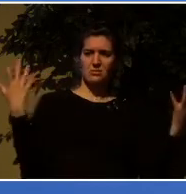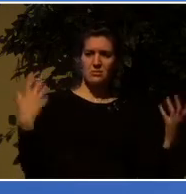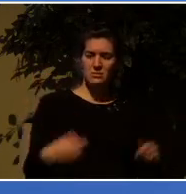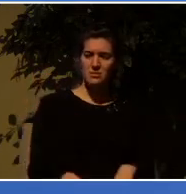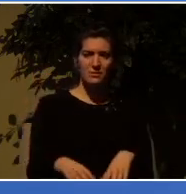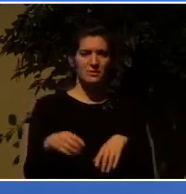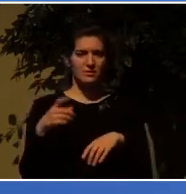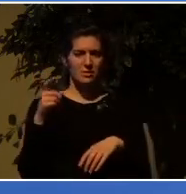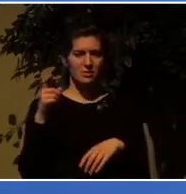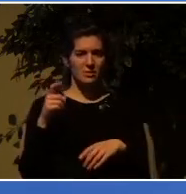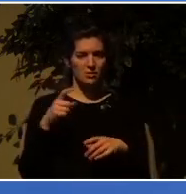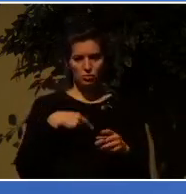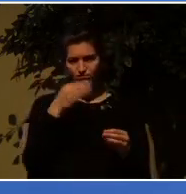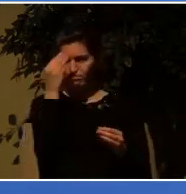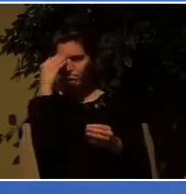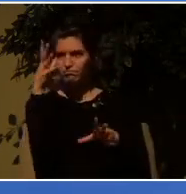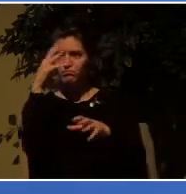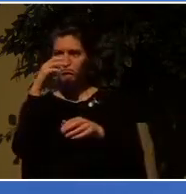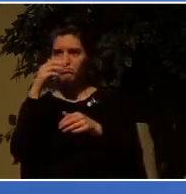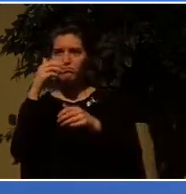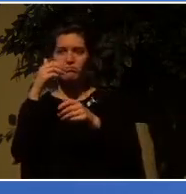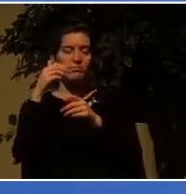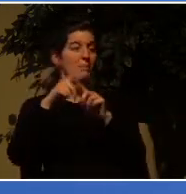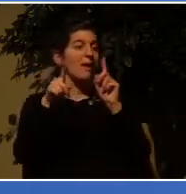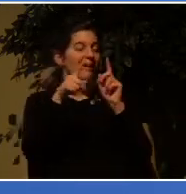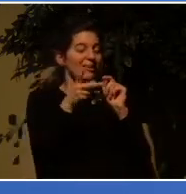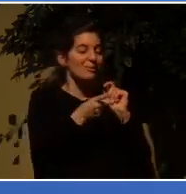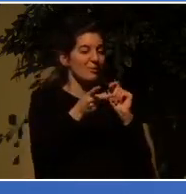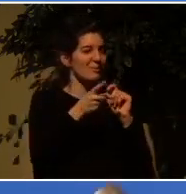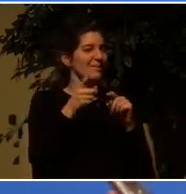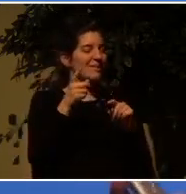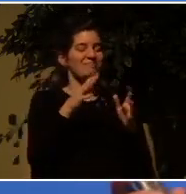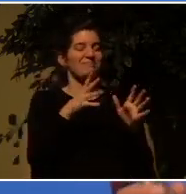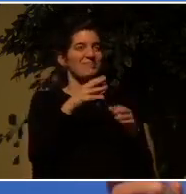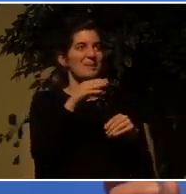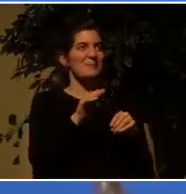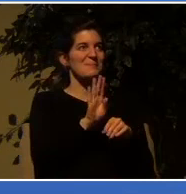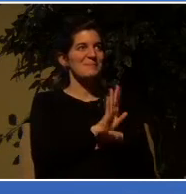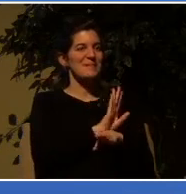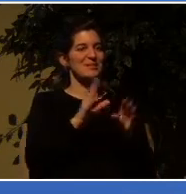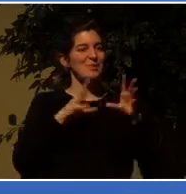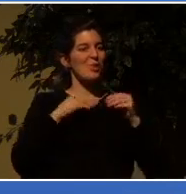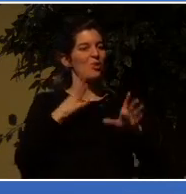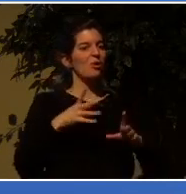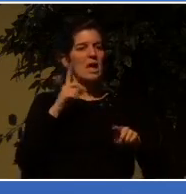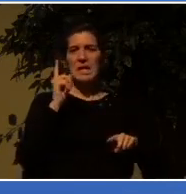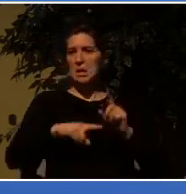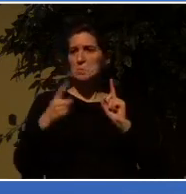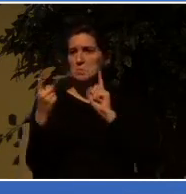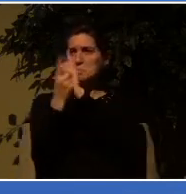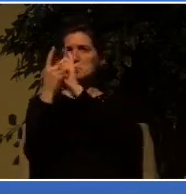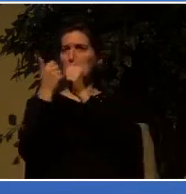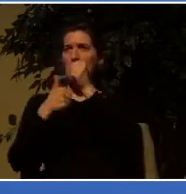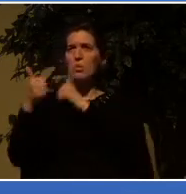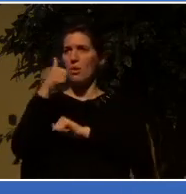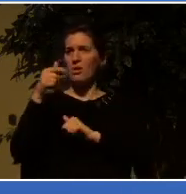me money, so put them in jail. Now, have you ever noticed that people who don't care one bit about the law,